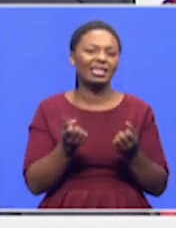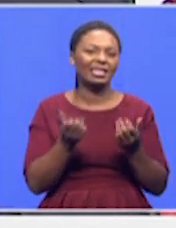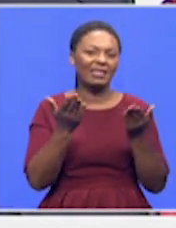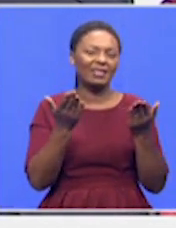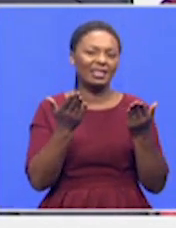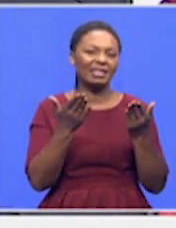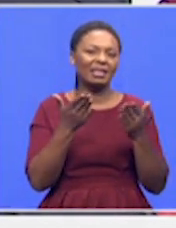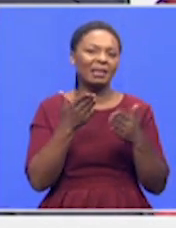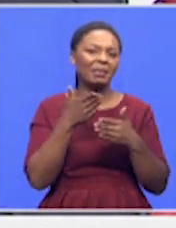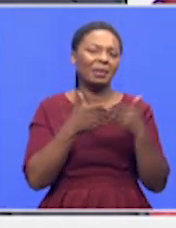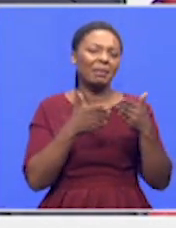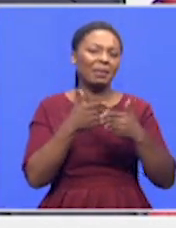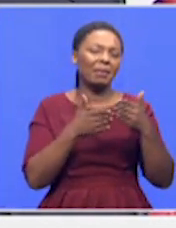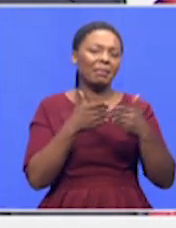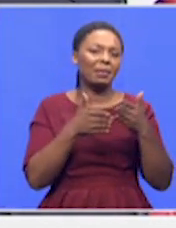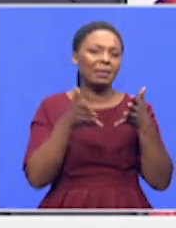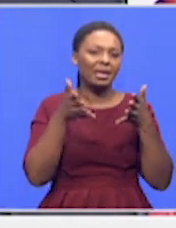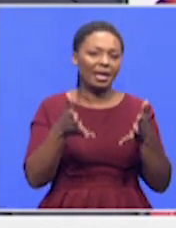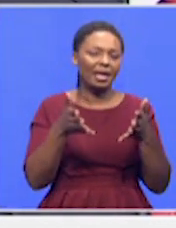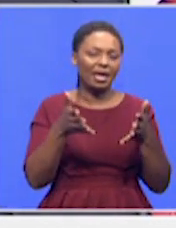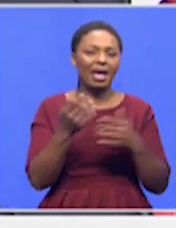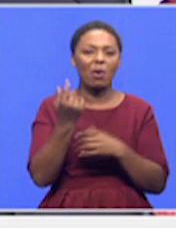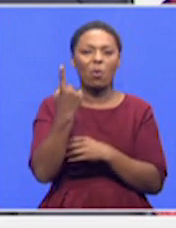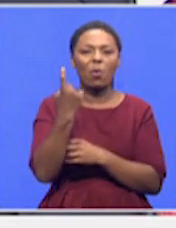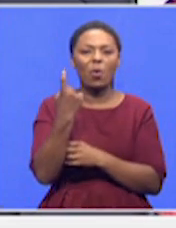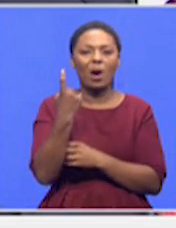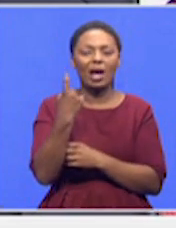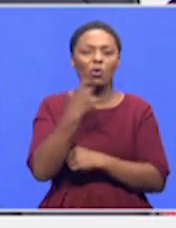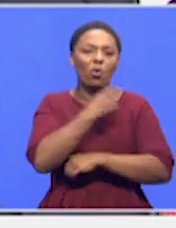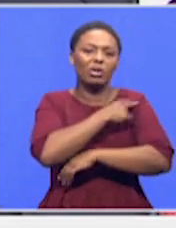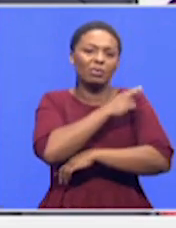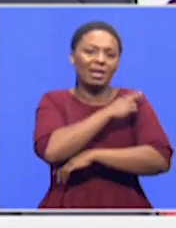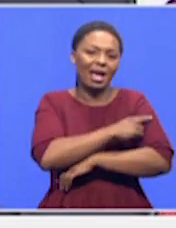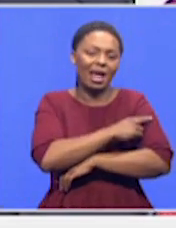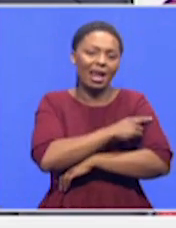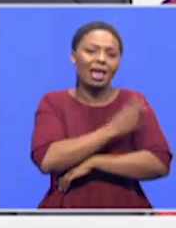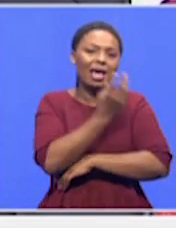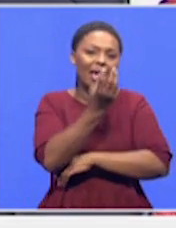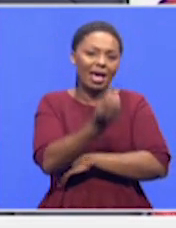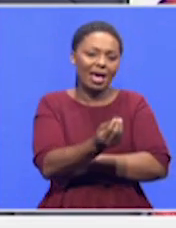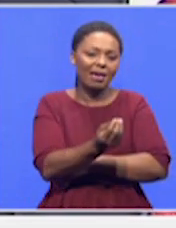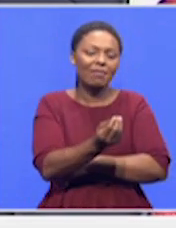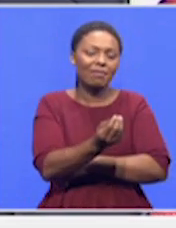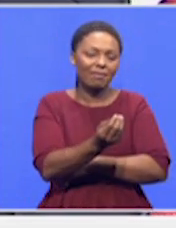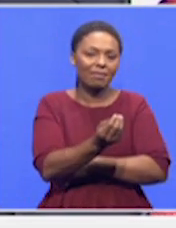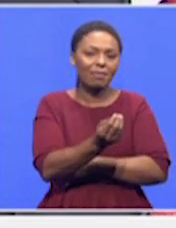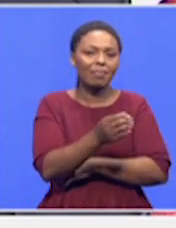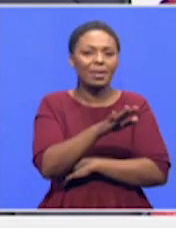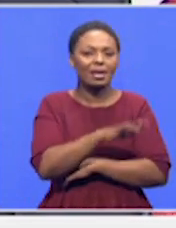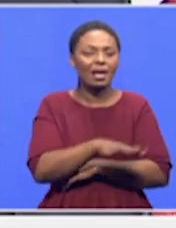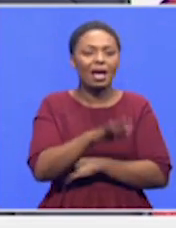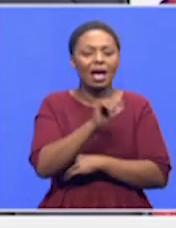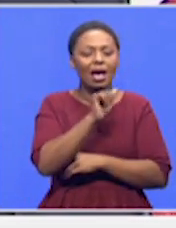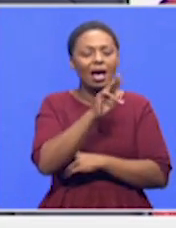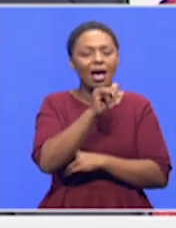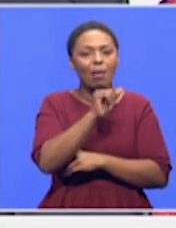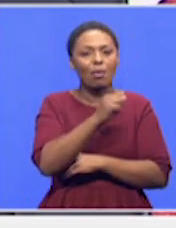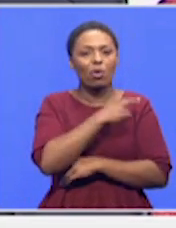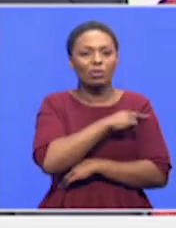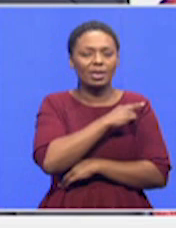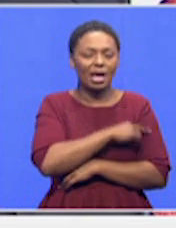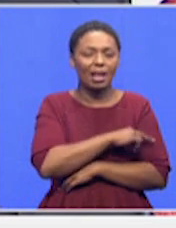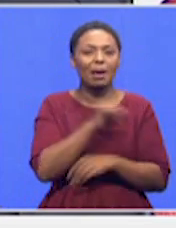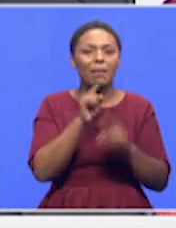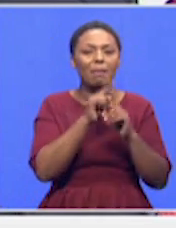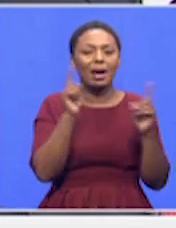Namaquiland district. Of course, we have one hospital here in this area. It is the Albaram Isaac Hospital. But let's talk to